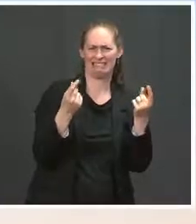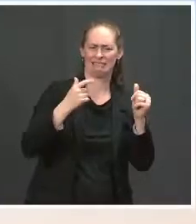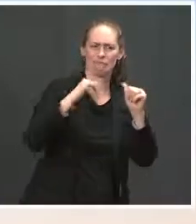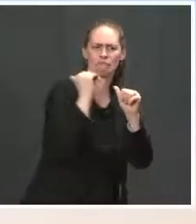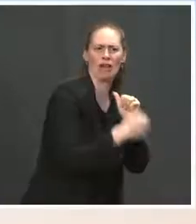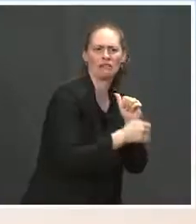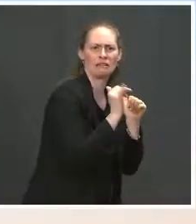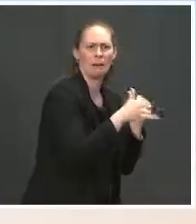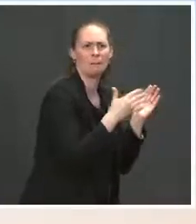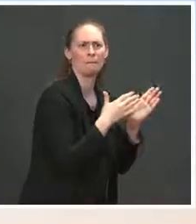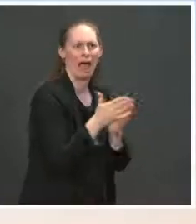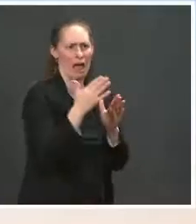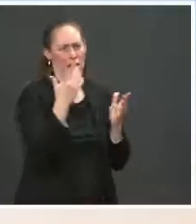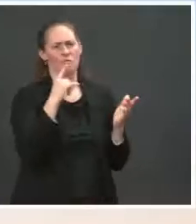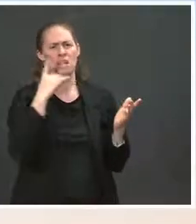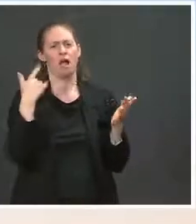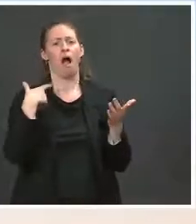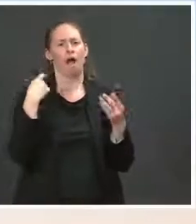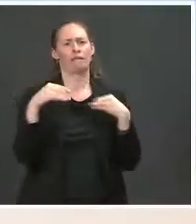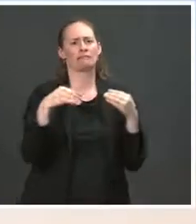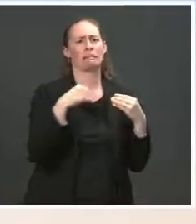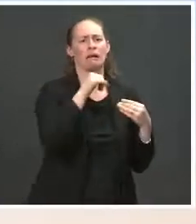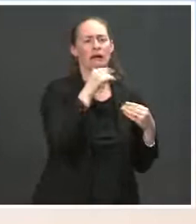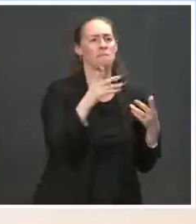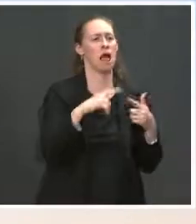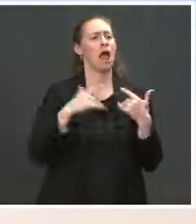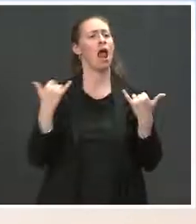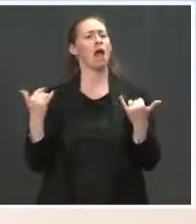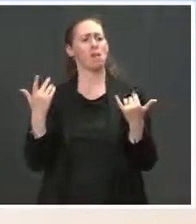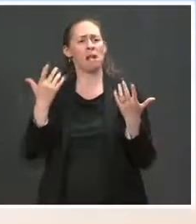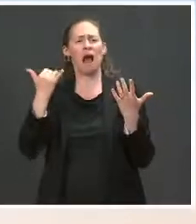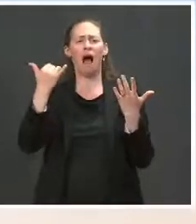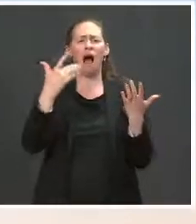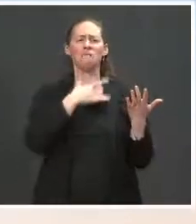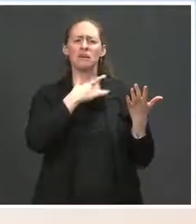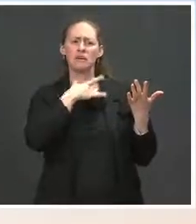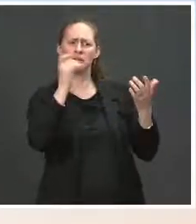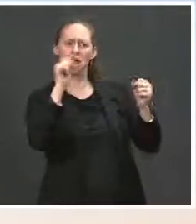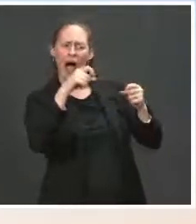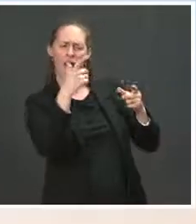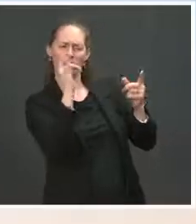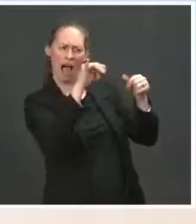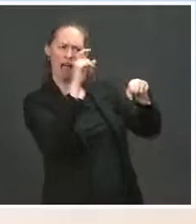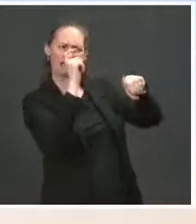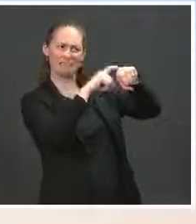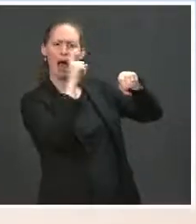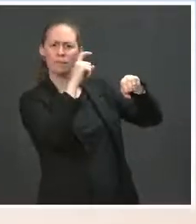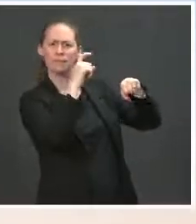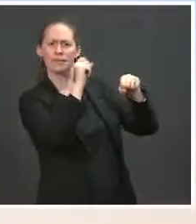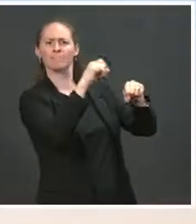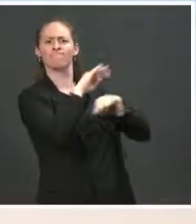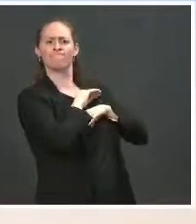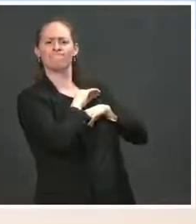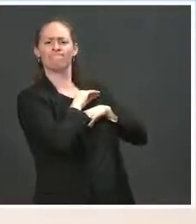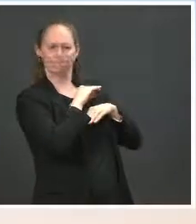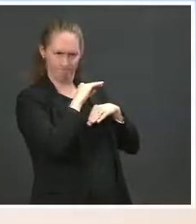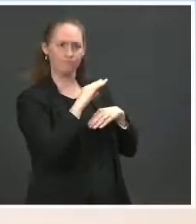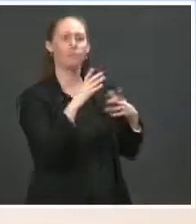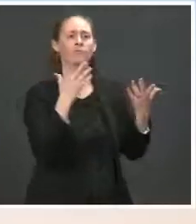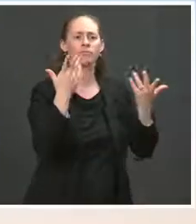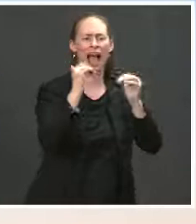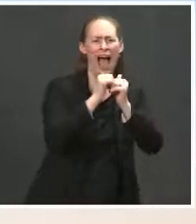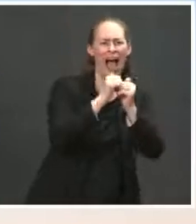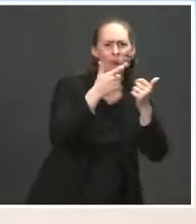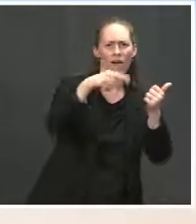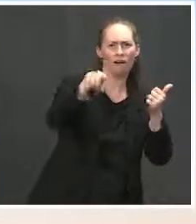flexibility because he felt the size of that package needed to meet the moment. We are quite open to the mechanisms of how his ideas can